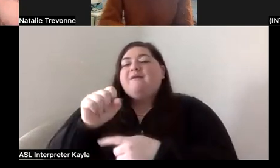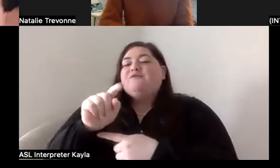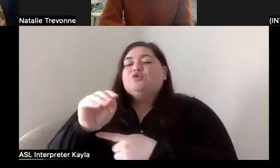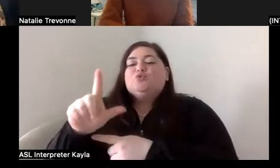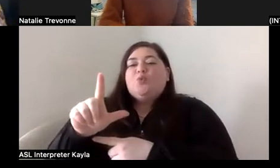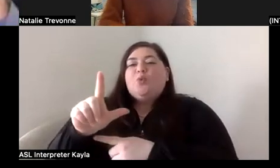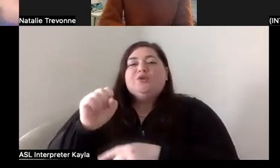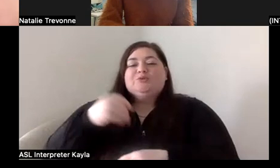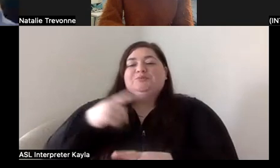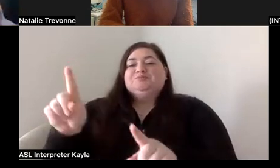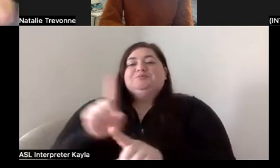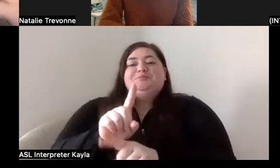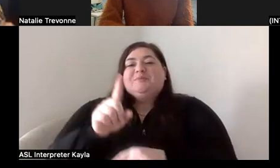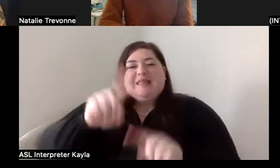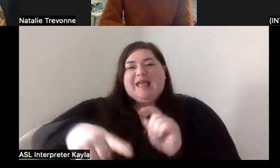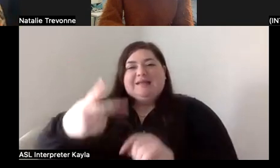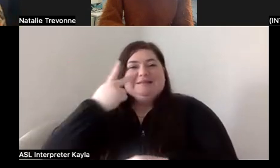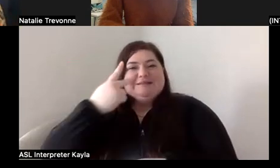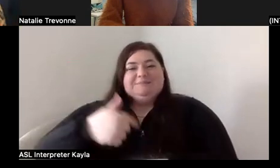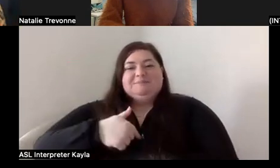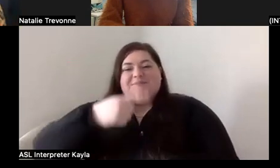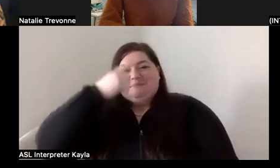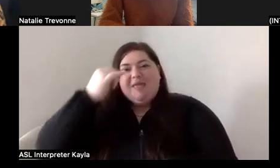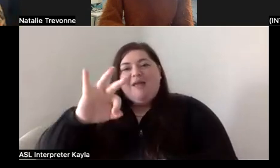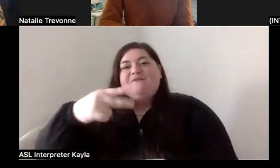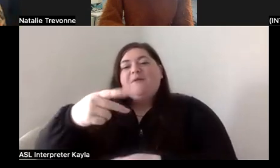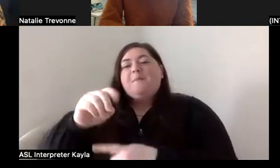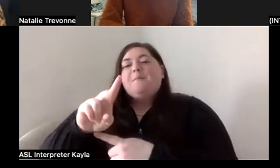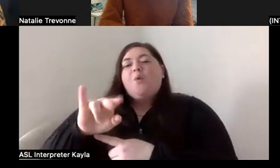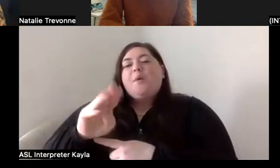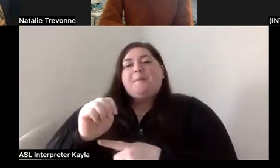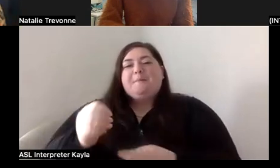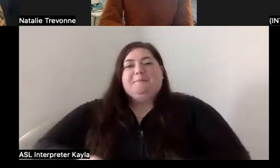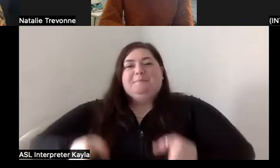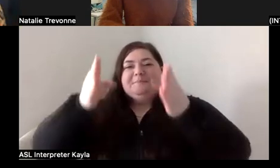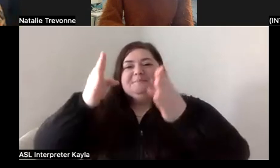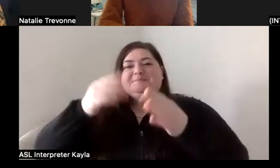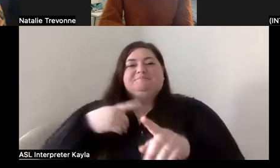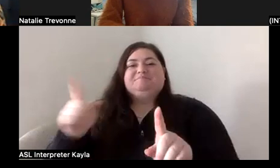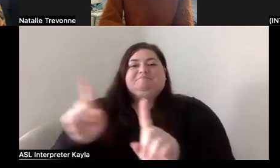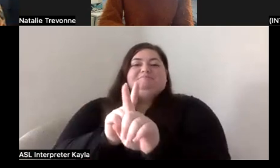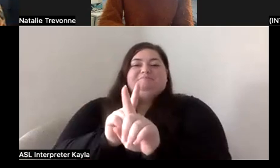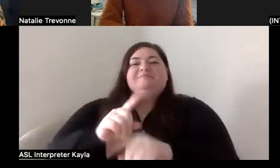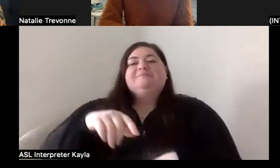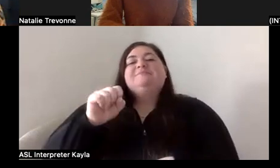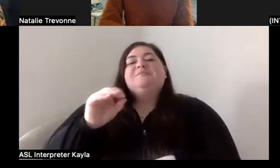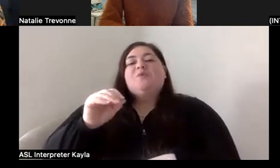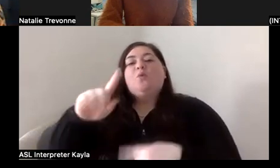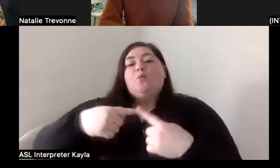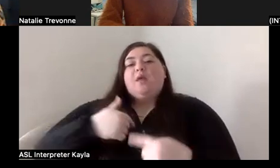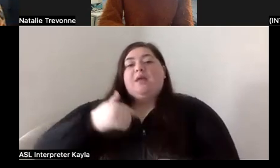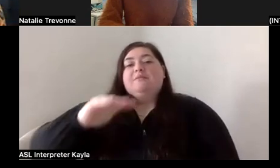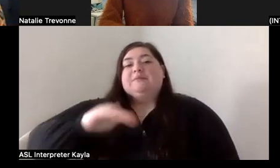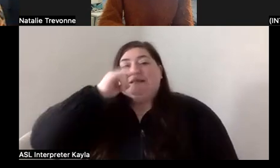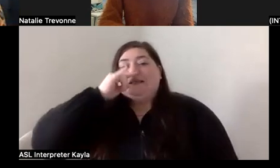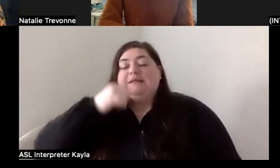invisible man kind of bit. And so, I didn't really see it as I was doing stand-up comedy, but really I was doing stand-up comedy. So, as a kid, I started doing that,